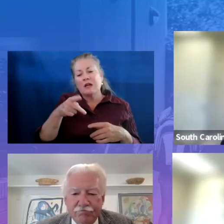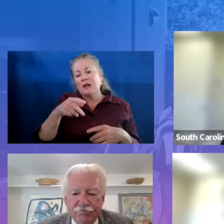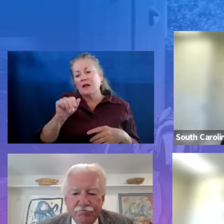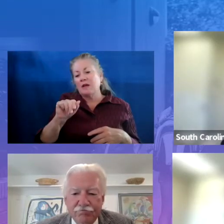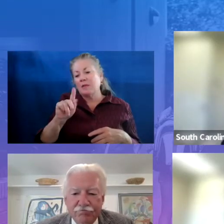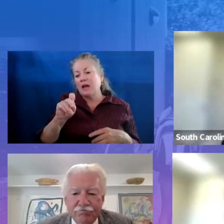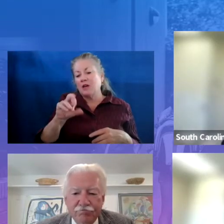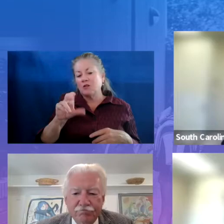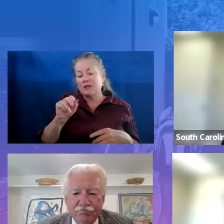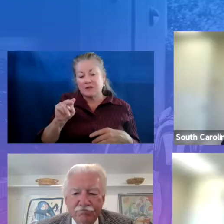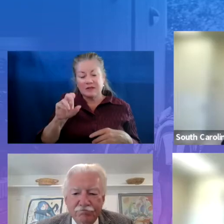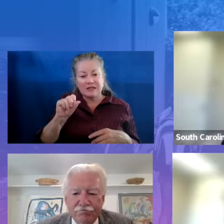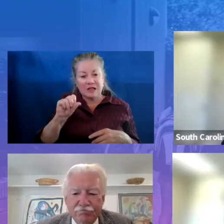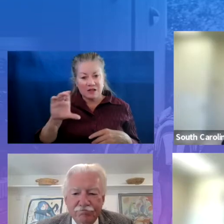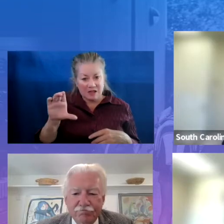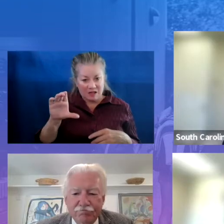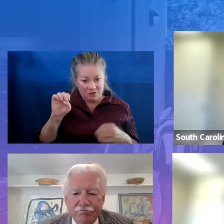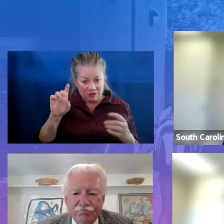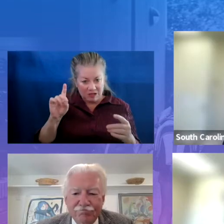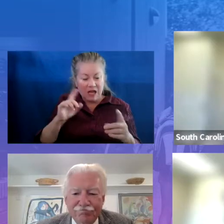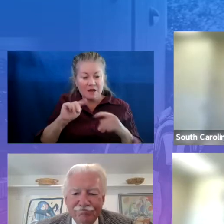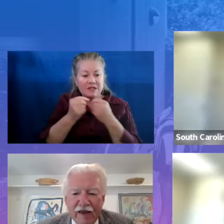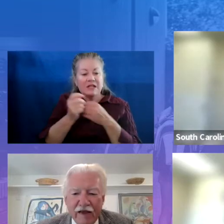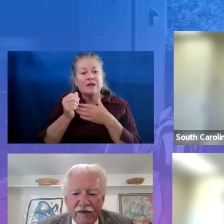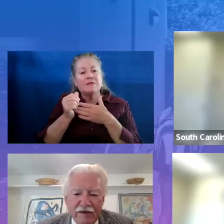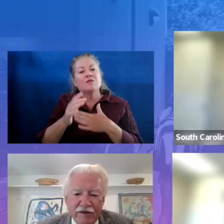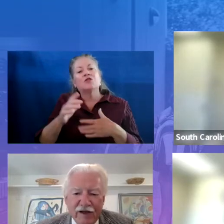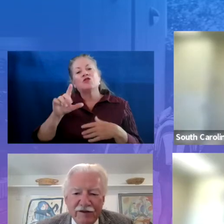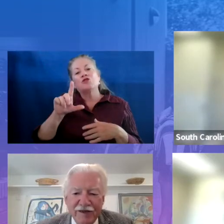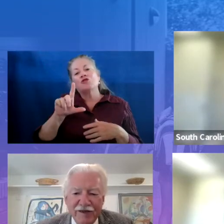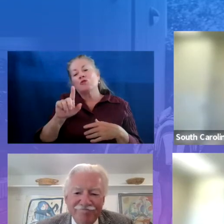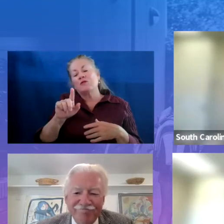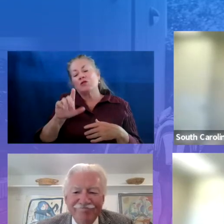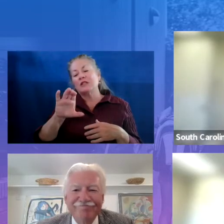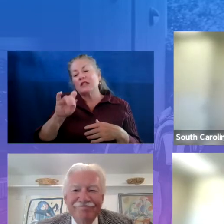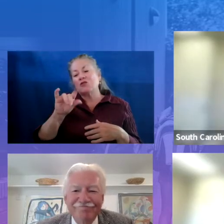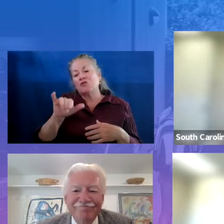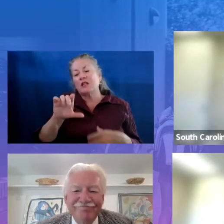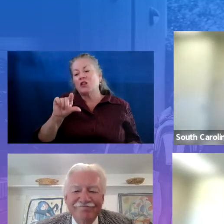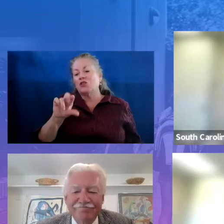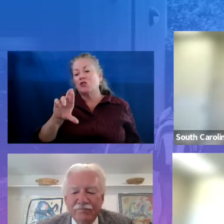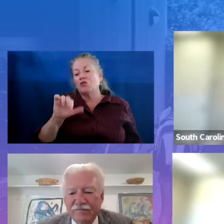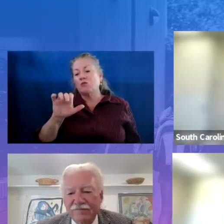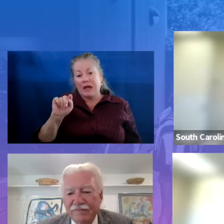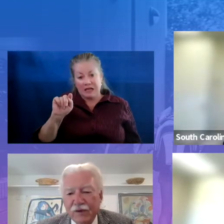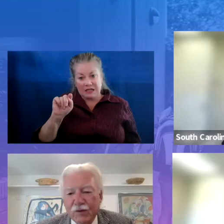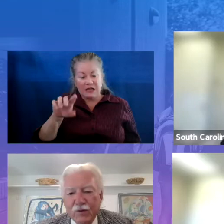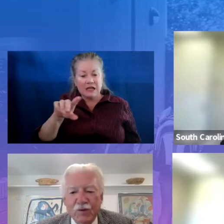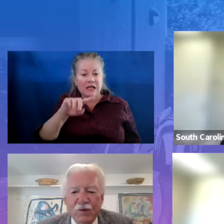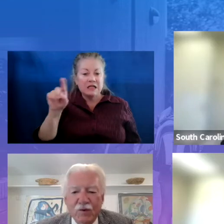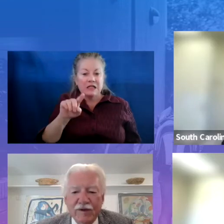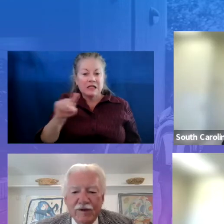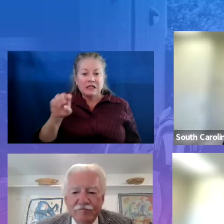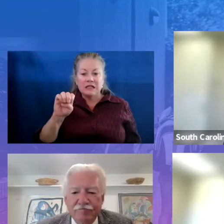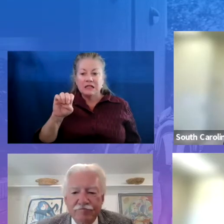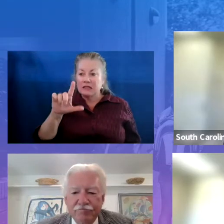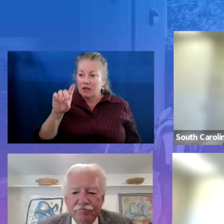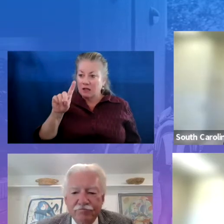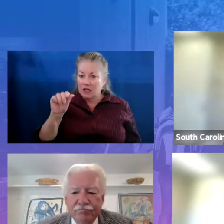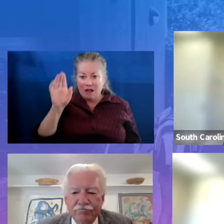am the team leader for the 21st Century Grant. Zelda? Hi, it's a pleasure to be here today.